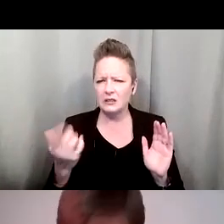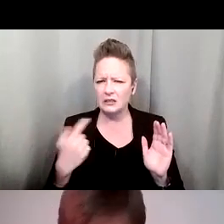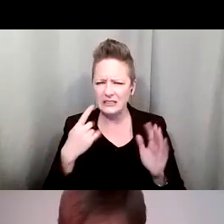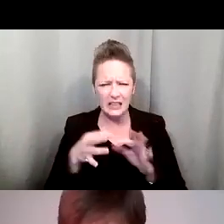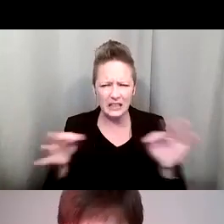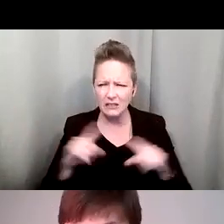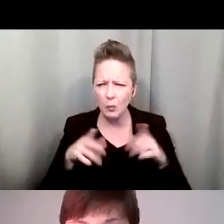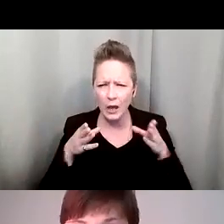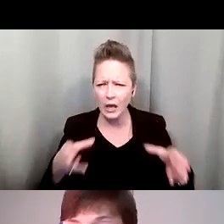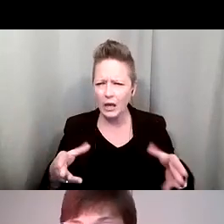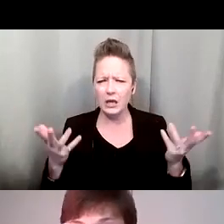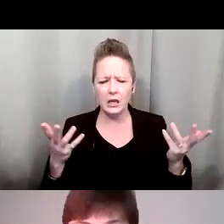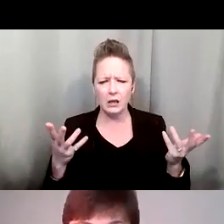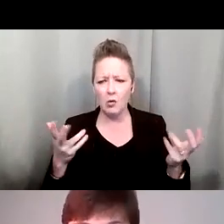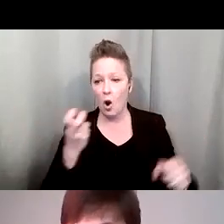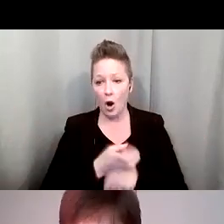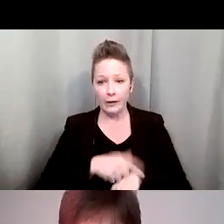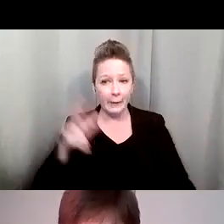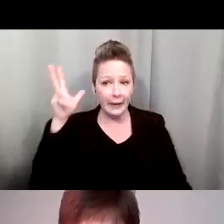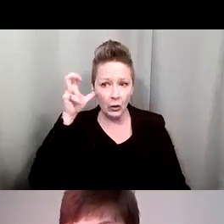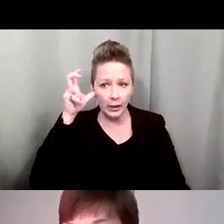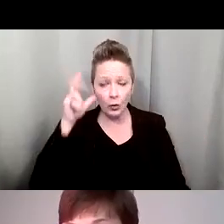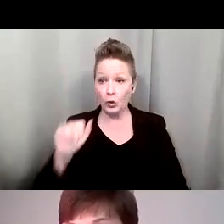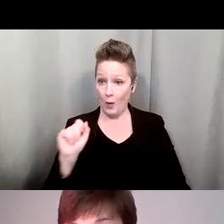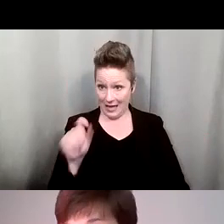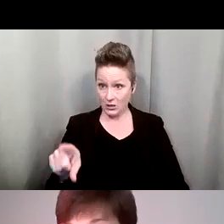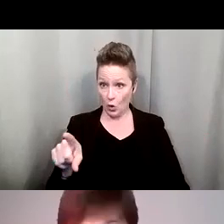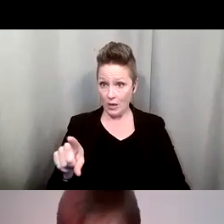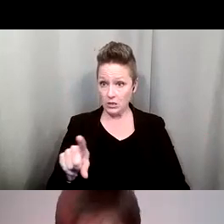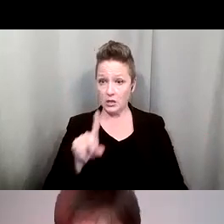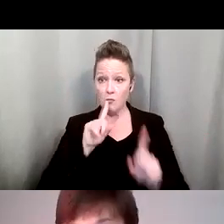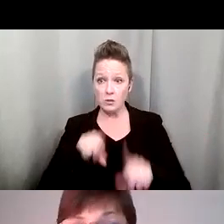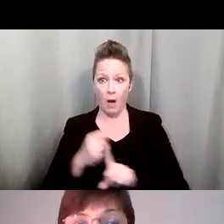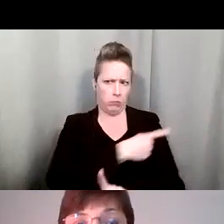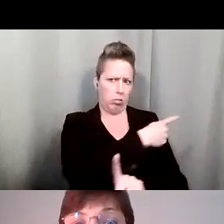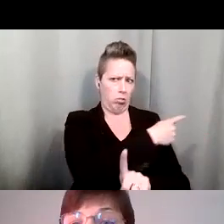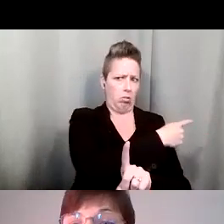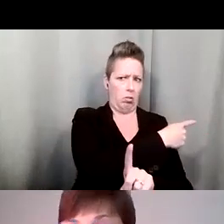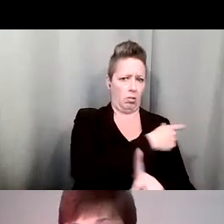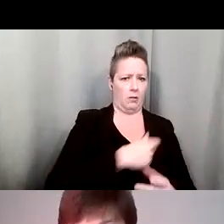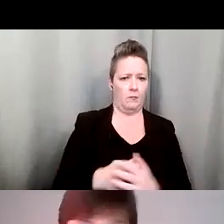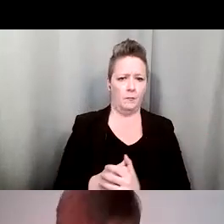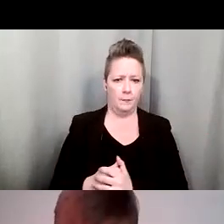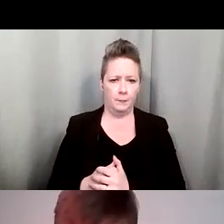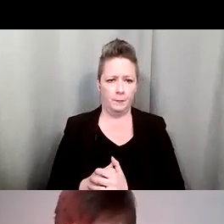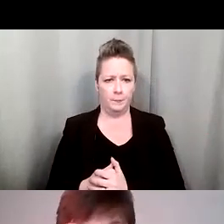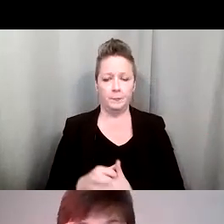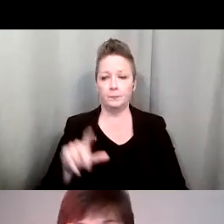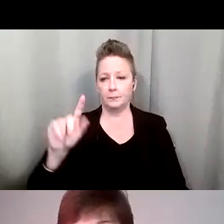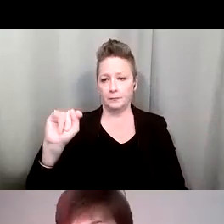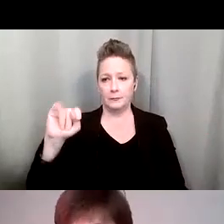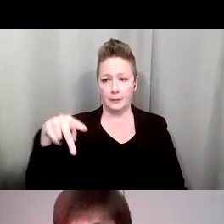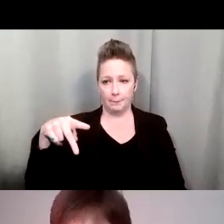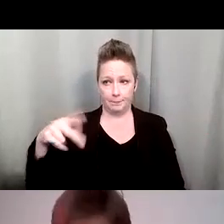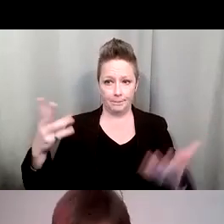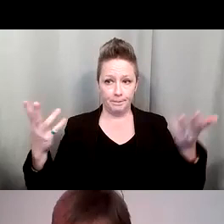time hearing, or they may respond inappropriately what you said. So here are some tips. So